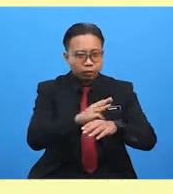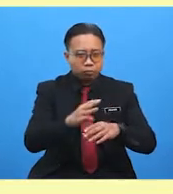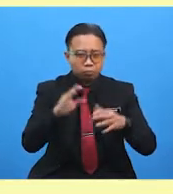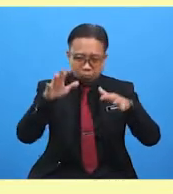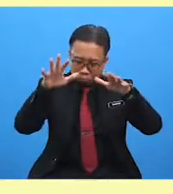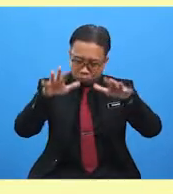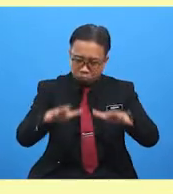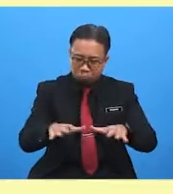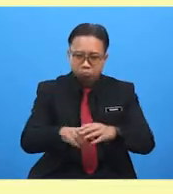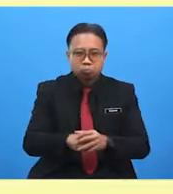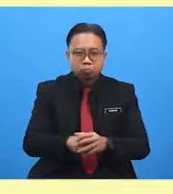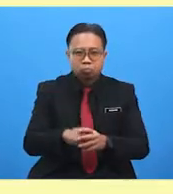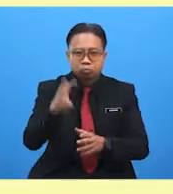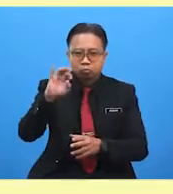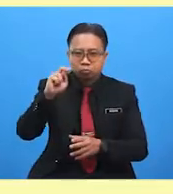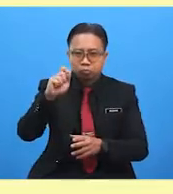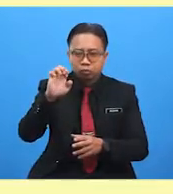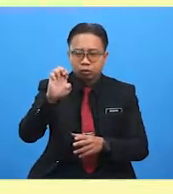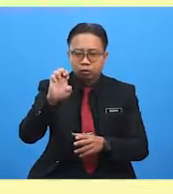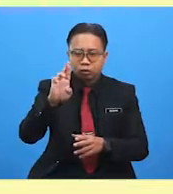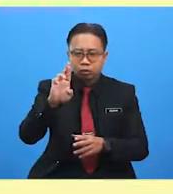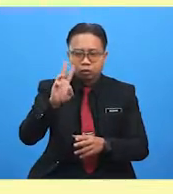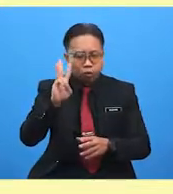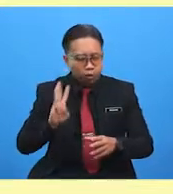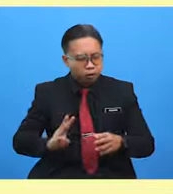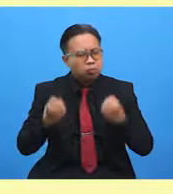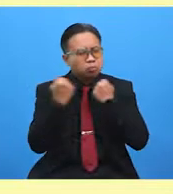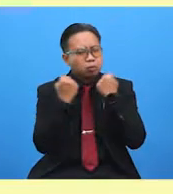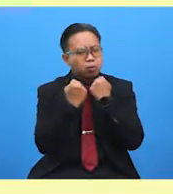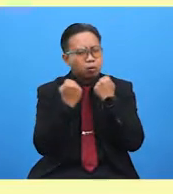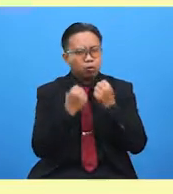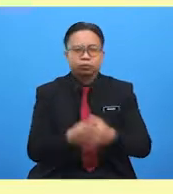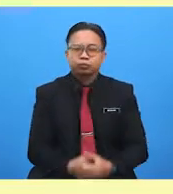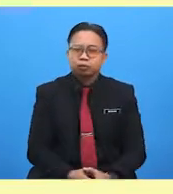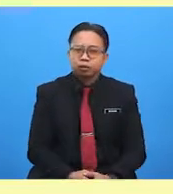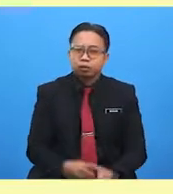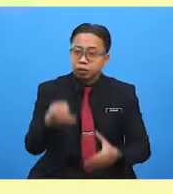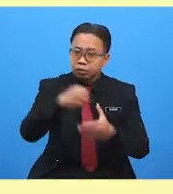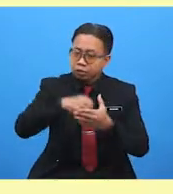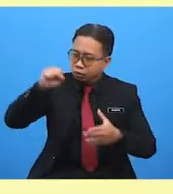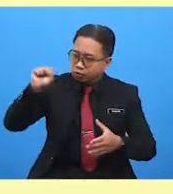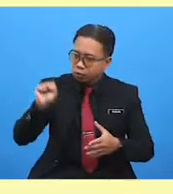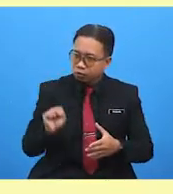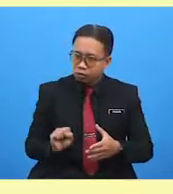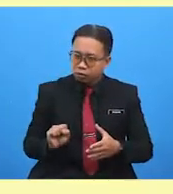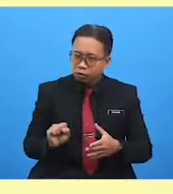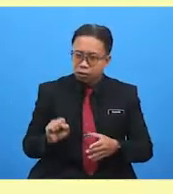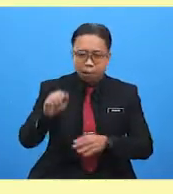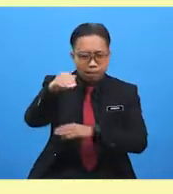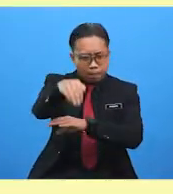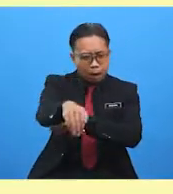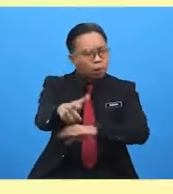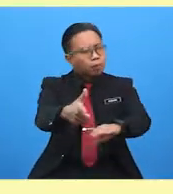the season when the weather is coldest. In this season, nights are longer